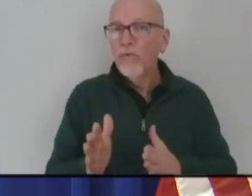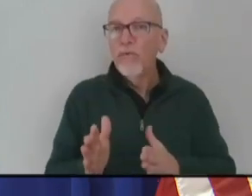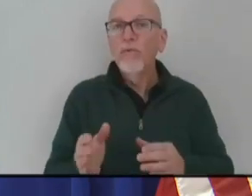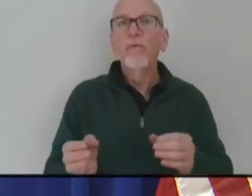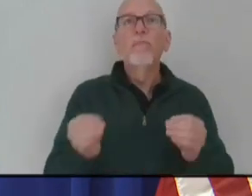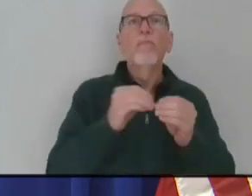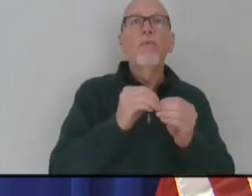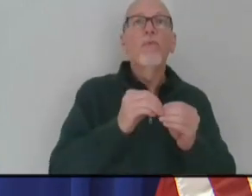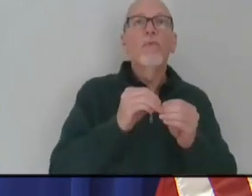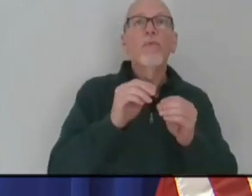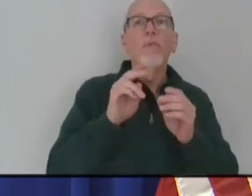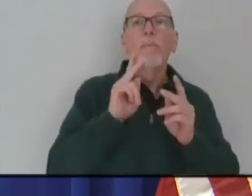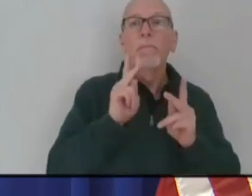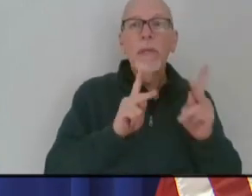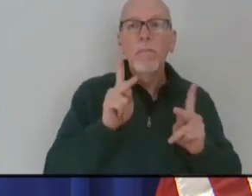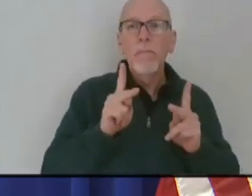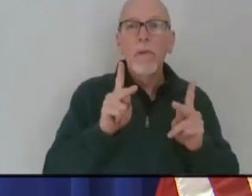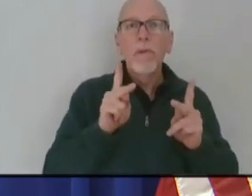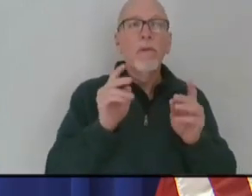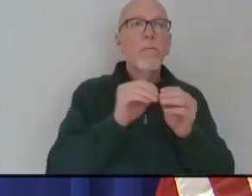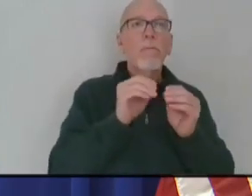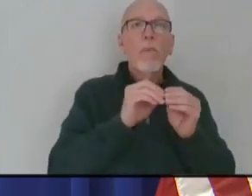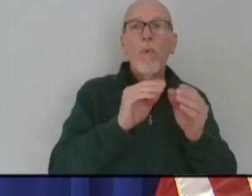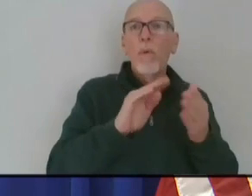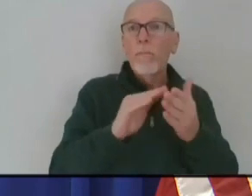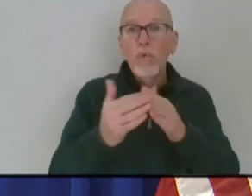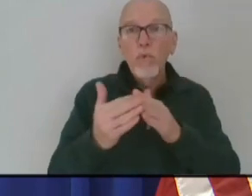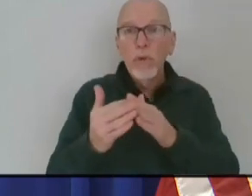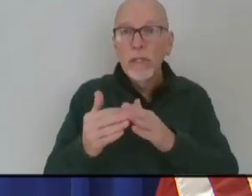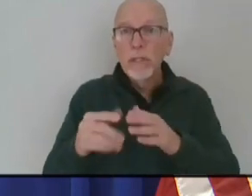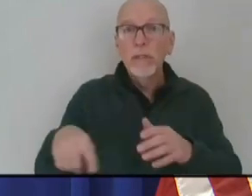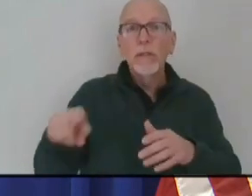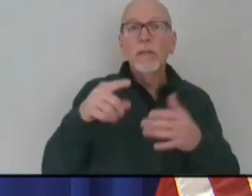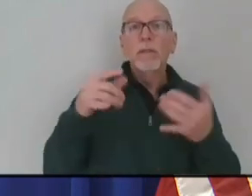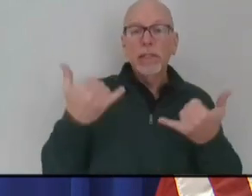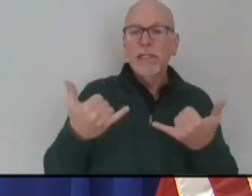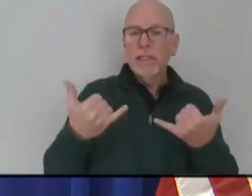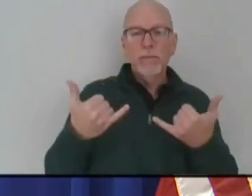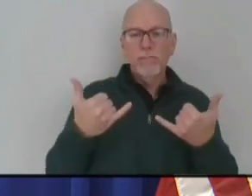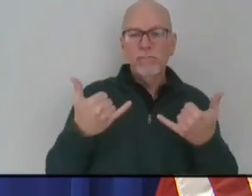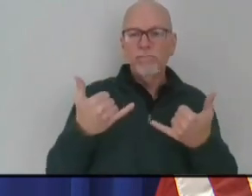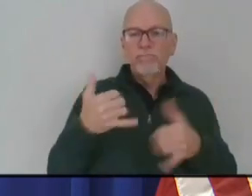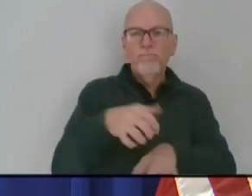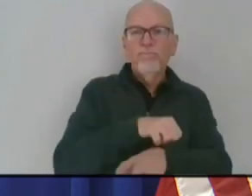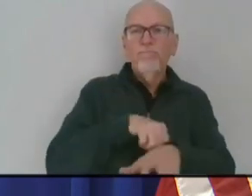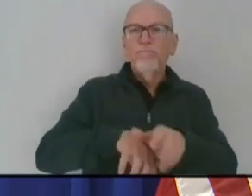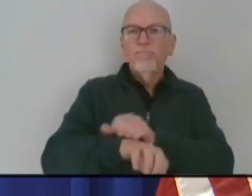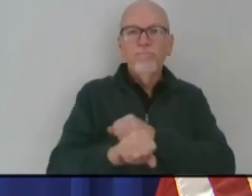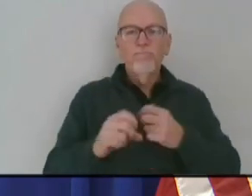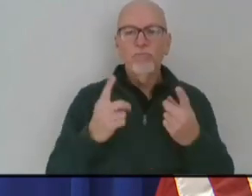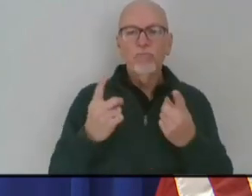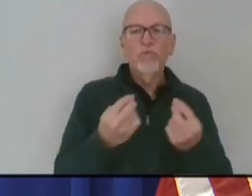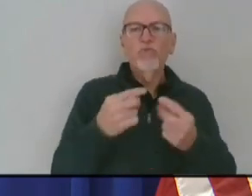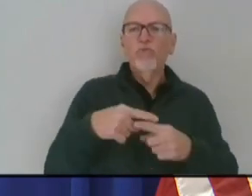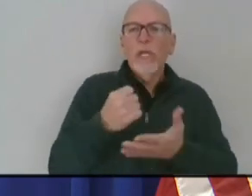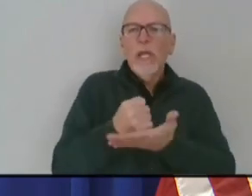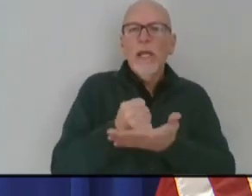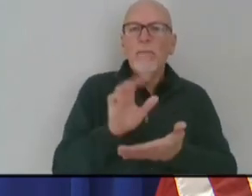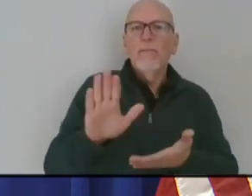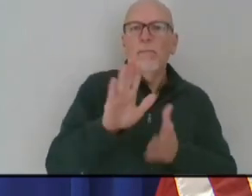communities taking actions to help their residents, quite frankly,